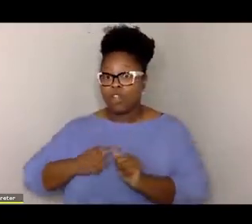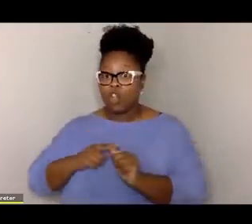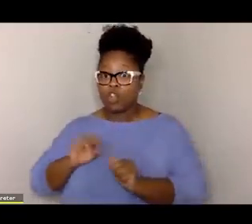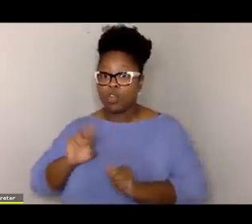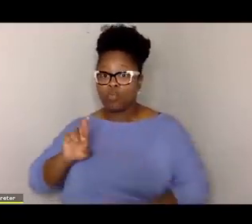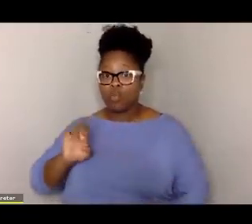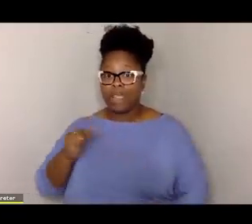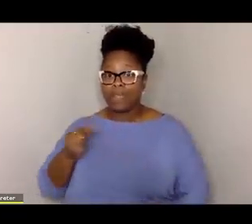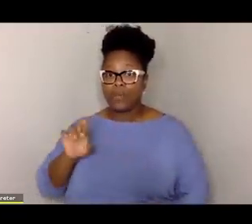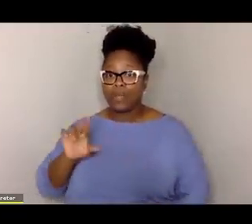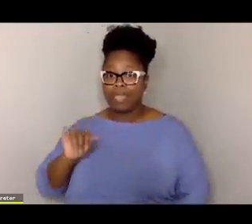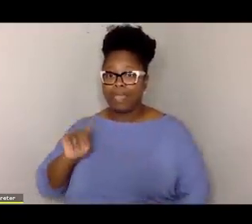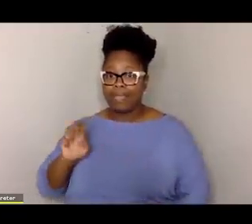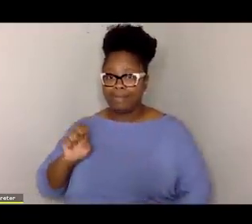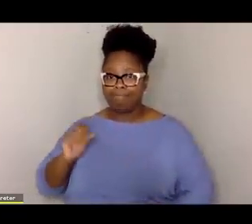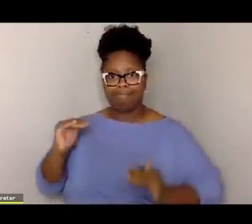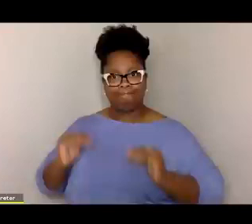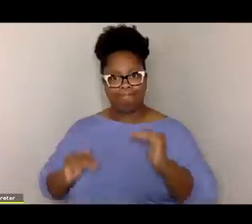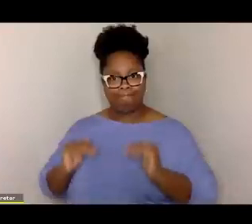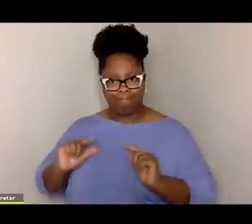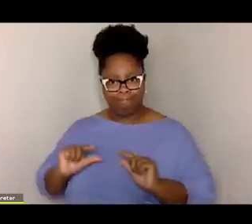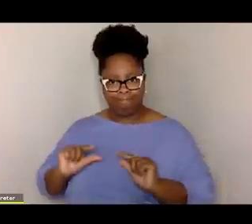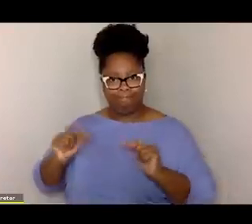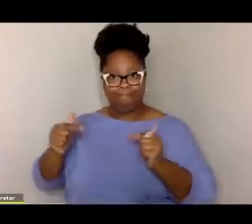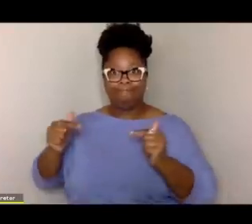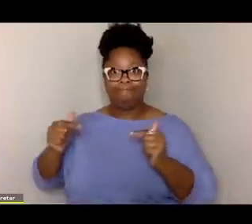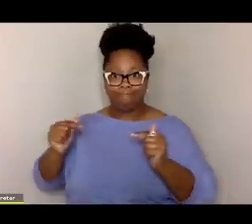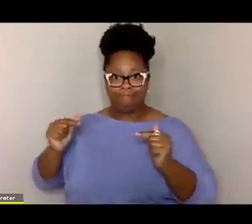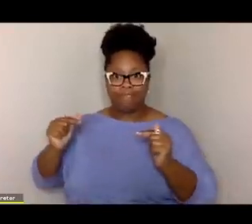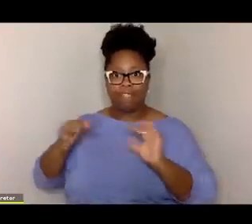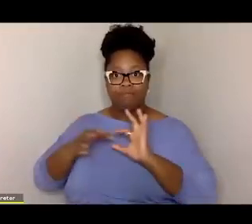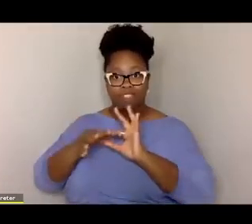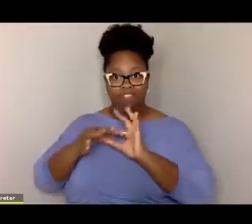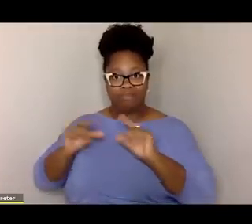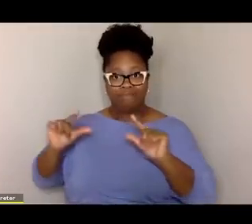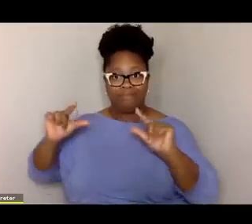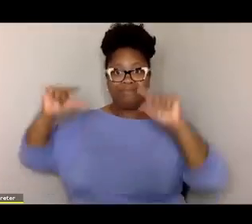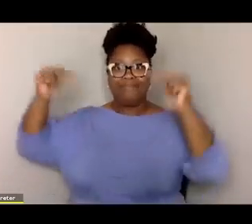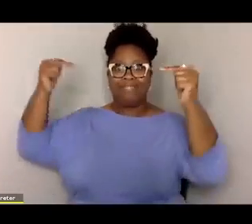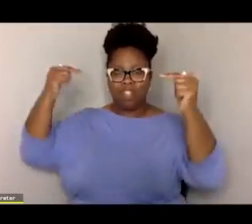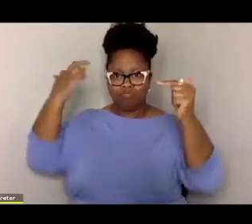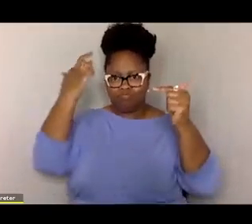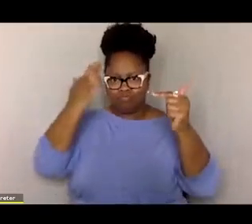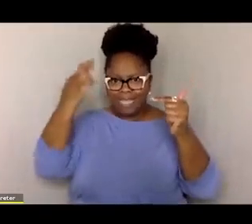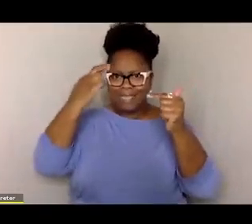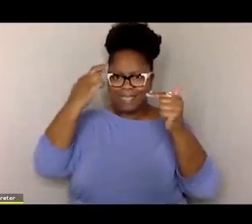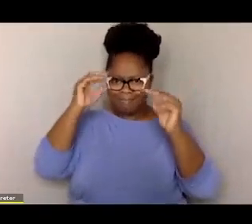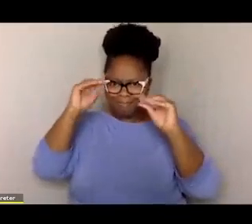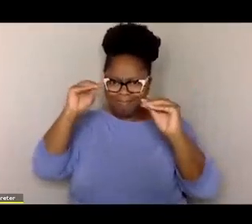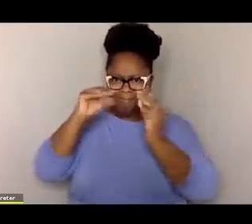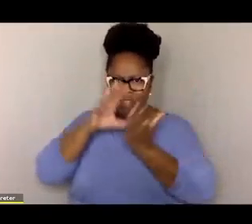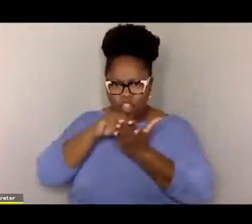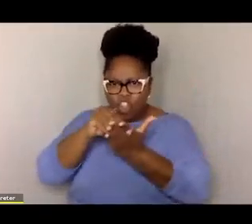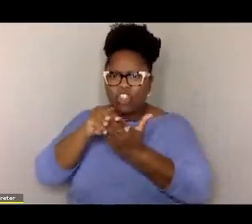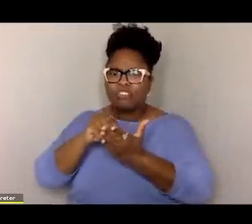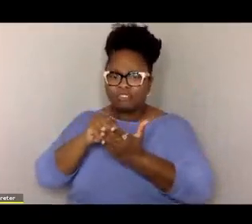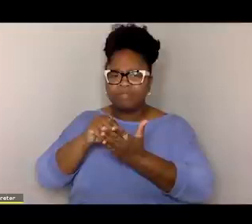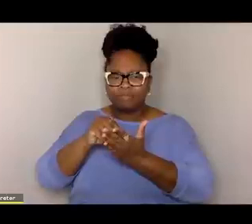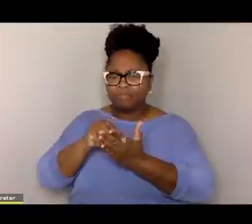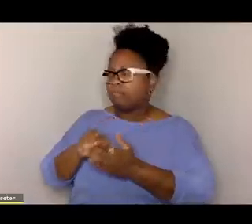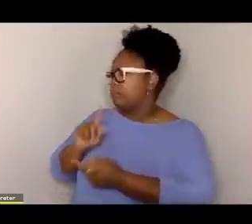is regulate first before you can have any kind of reasoning happening. Period. Exactly. Yeah.